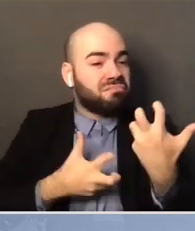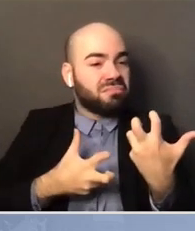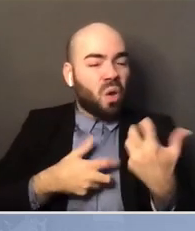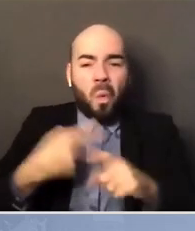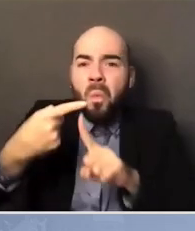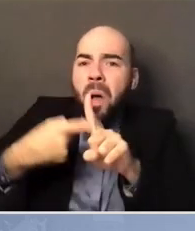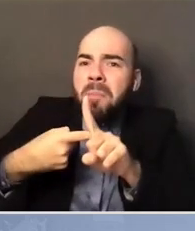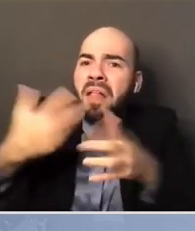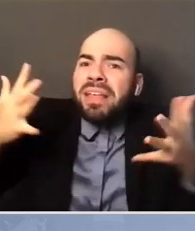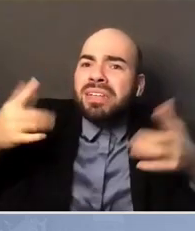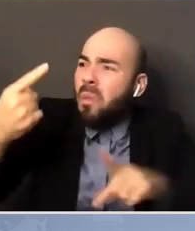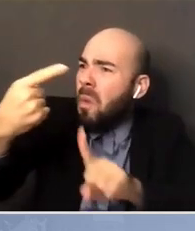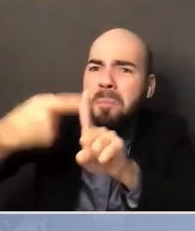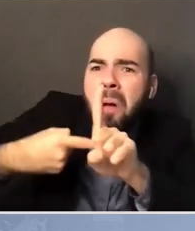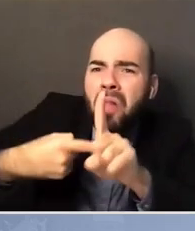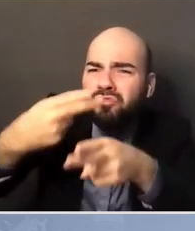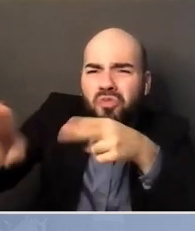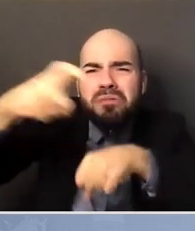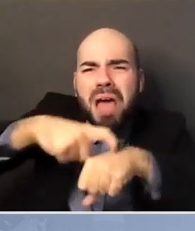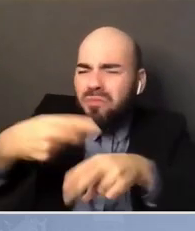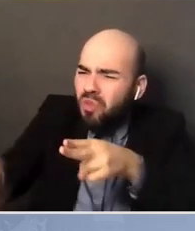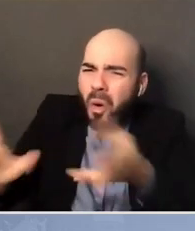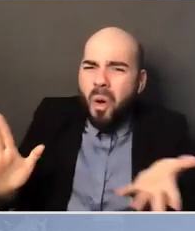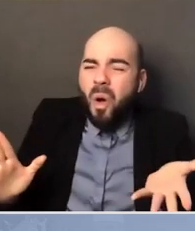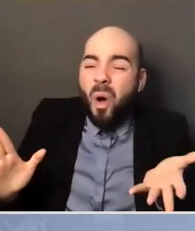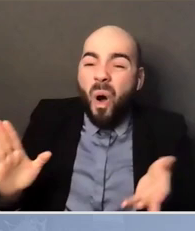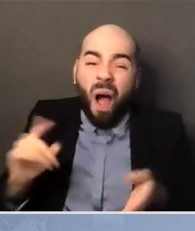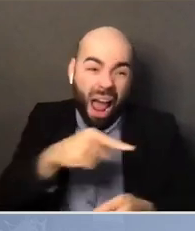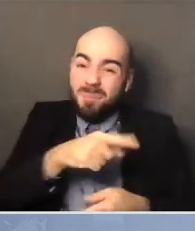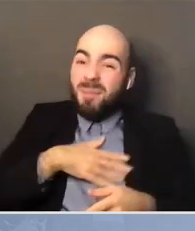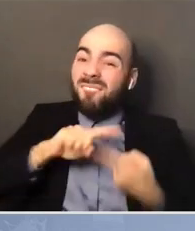And he tells him, he says, listen, you're never going to look like The Rock.